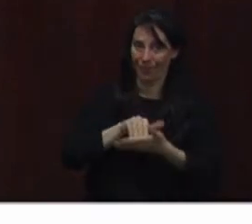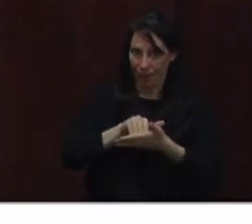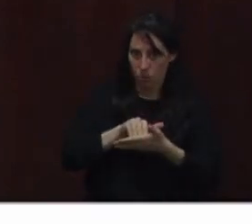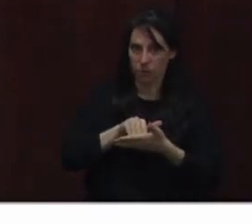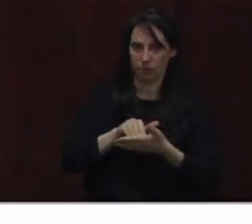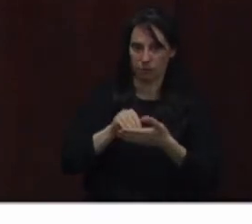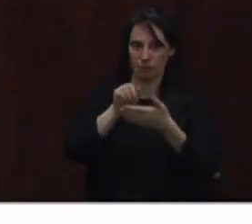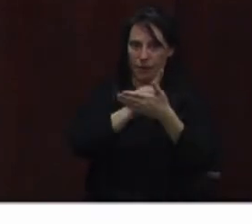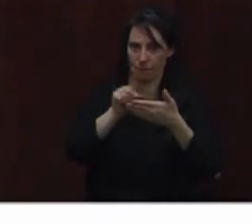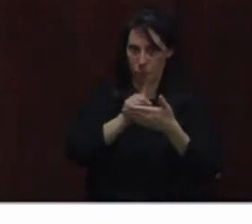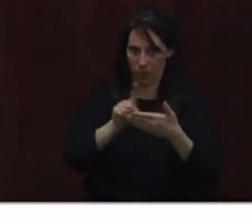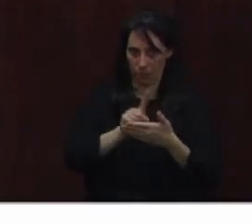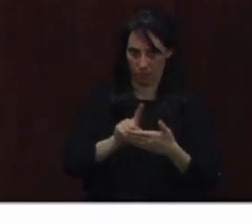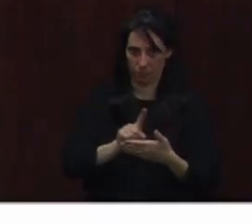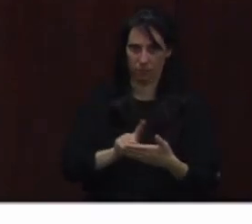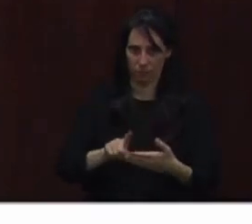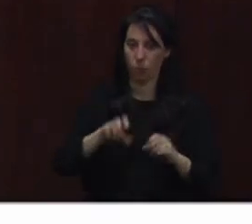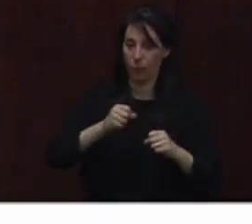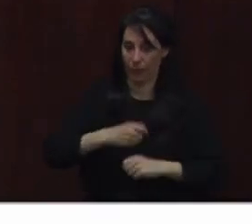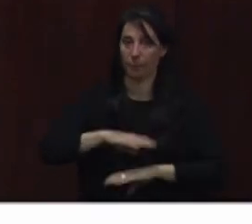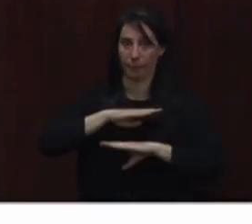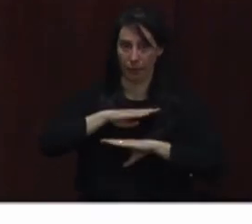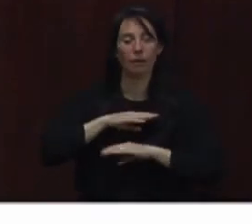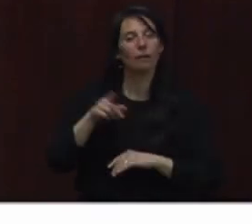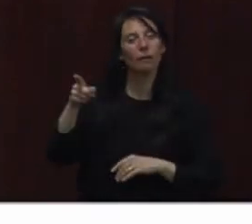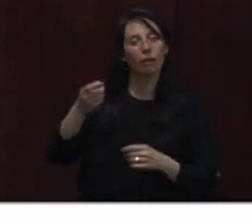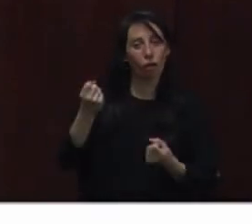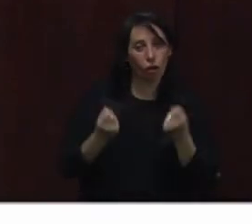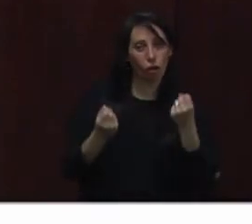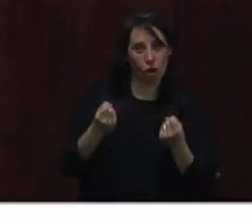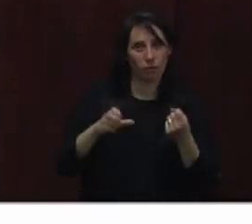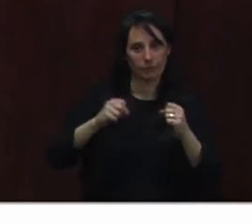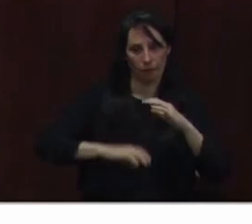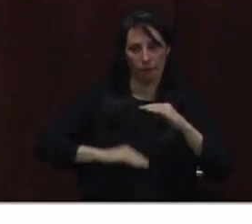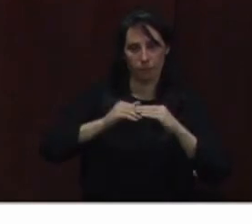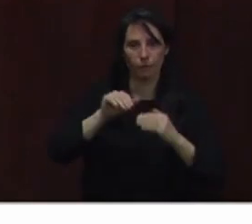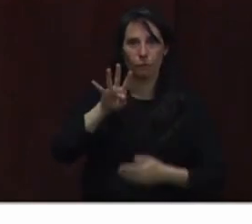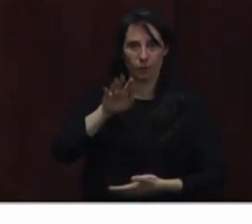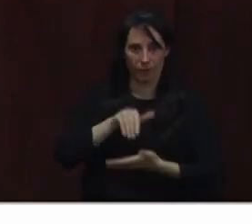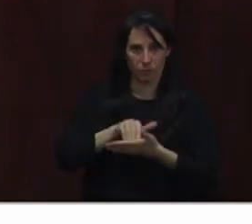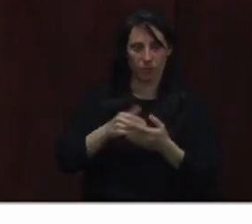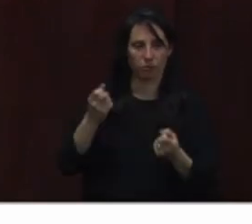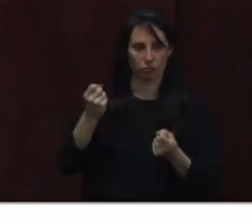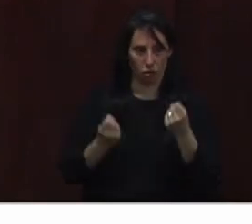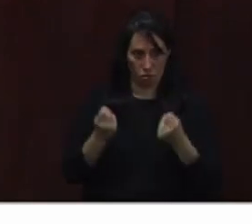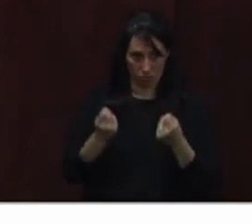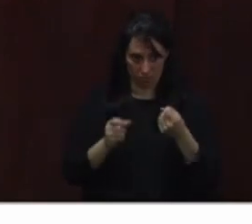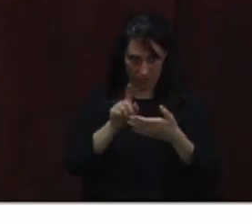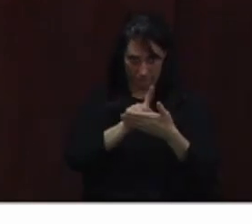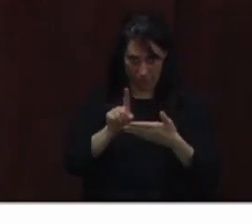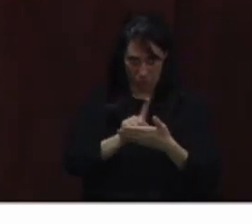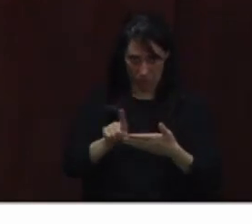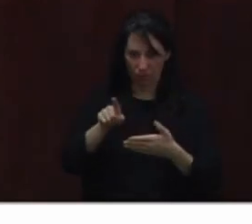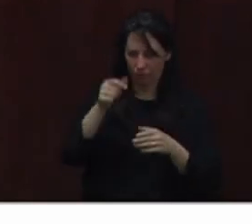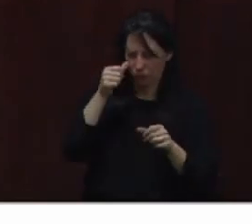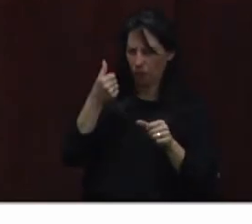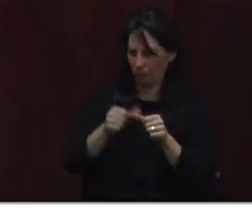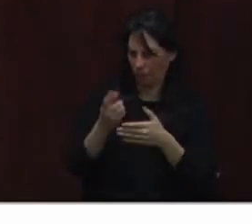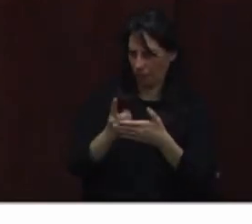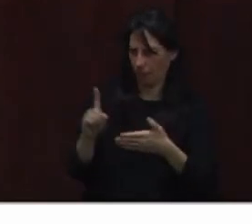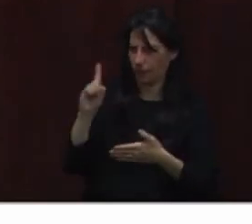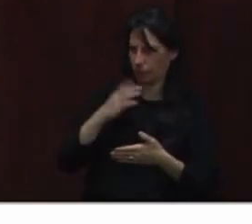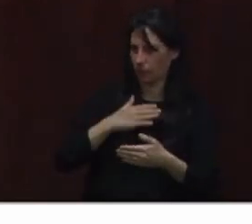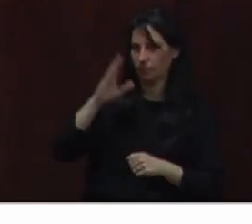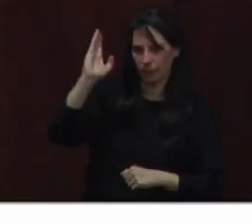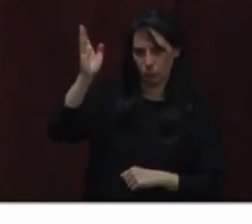which we can match at the vehicle site of 4,000 a week. And if you remember the presentation last week, so an output of 8,000 between those two